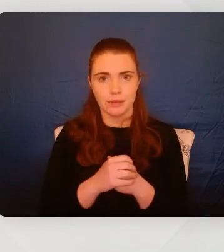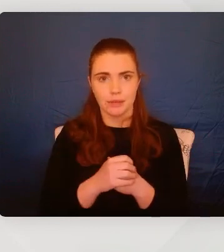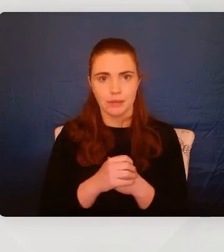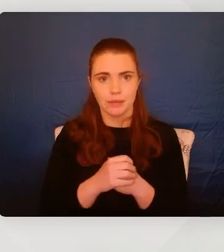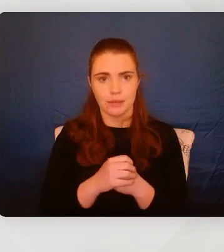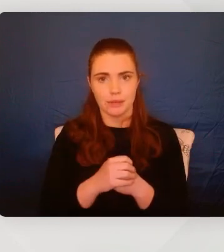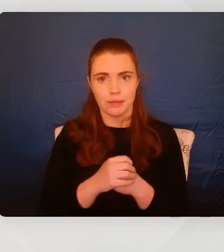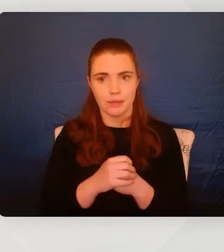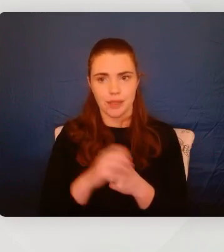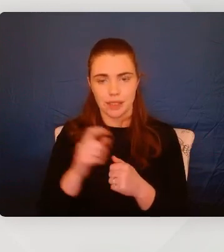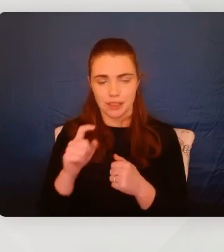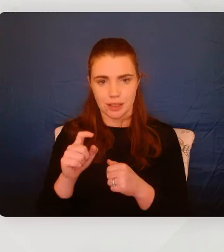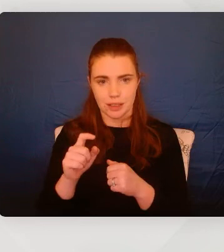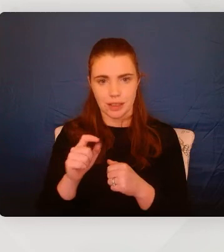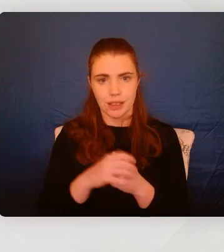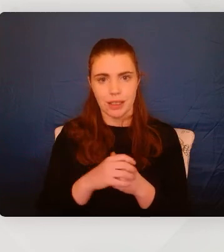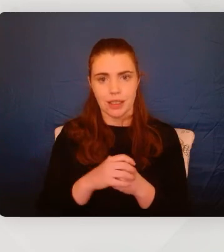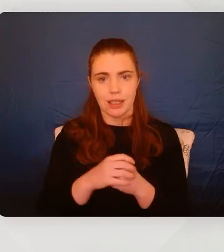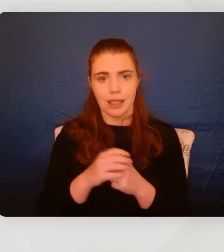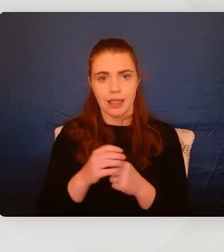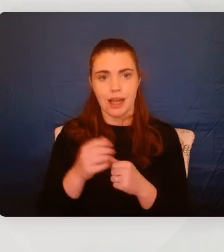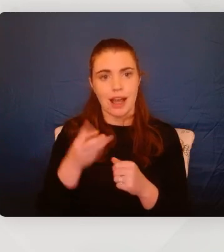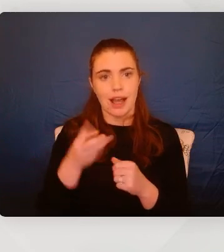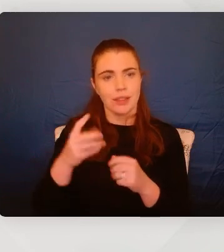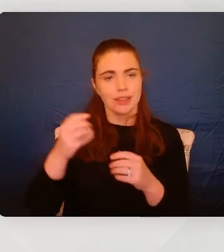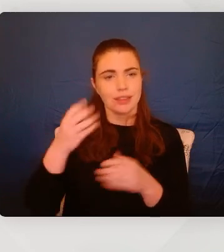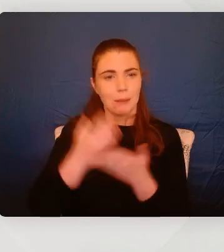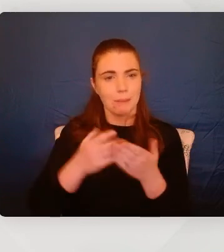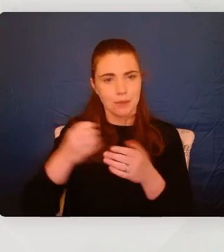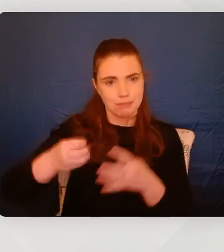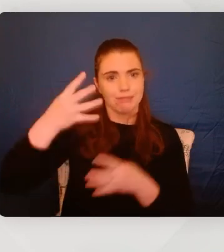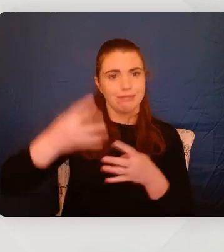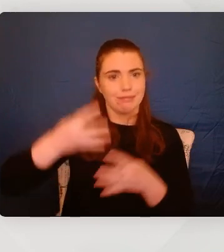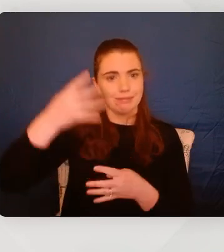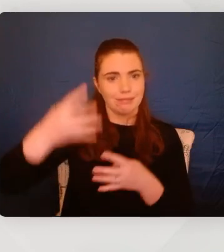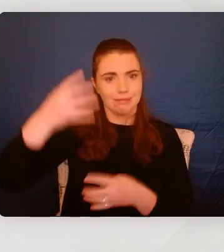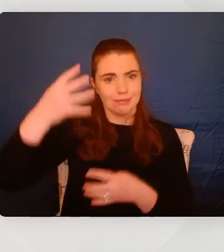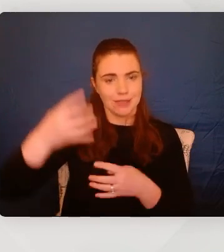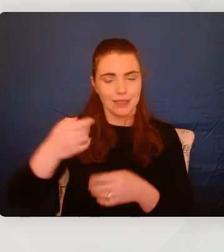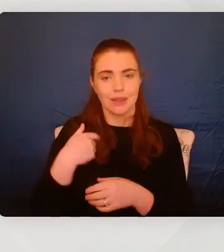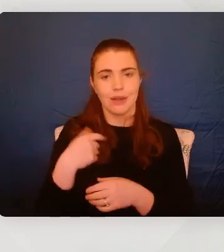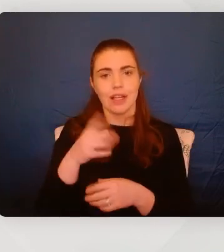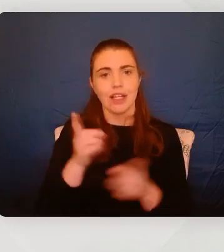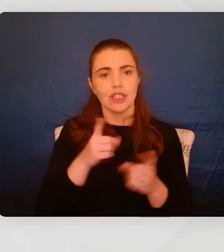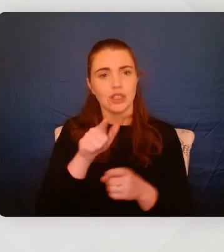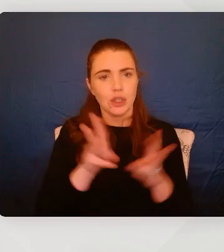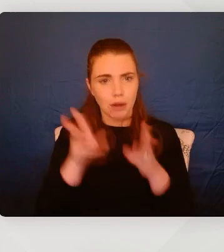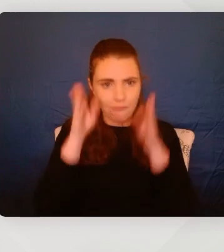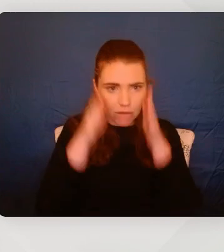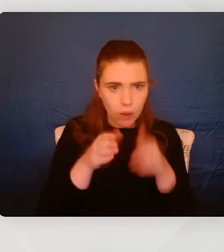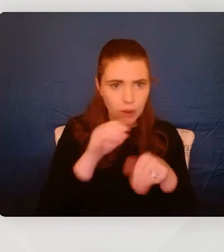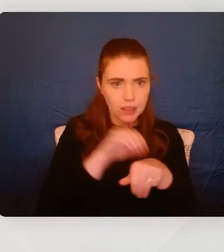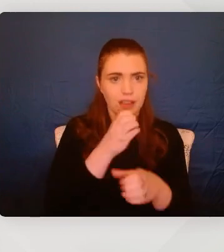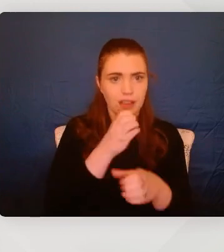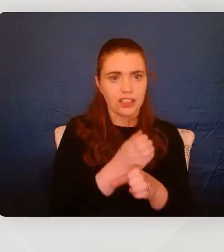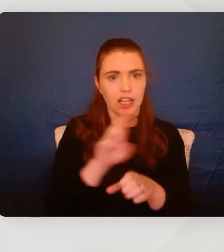it scrolls by. So I might not do them in order, but I go from the most recent. So does your work focus on the child